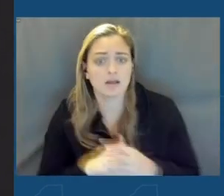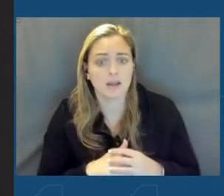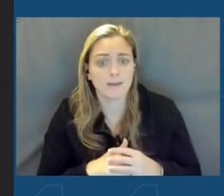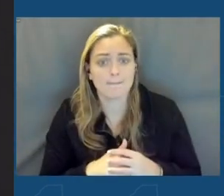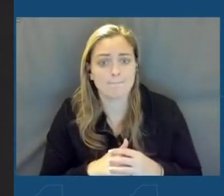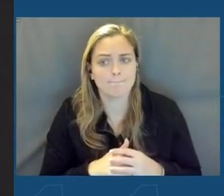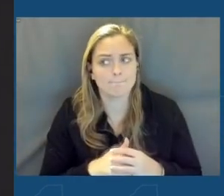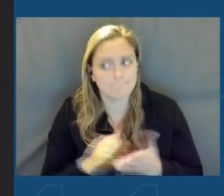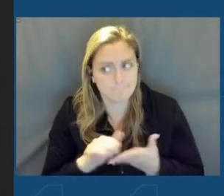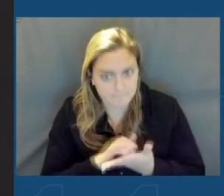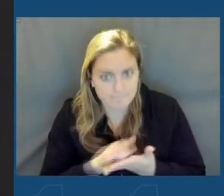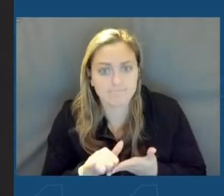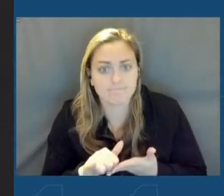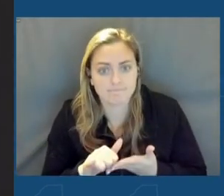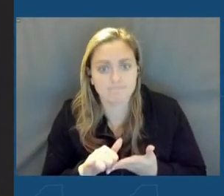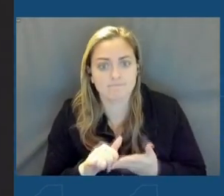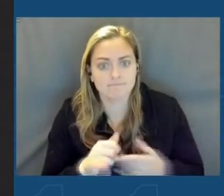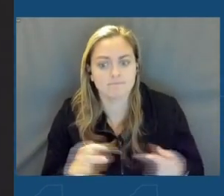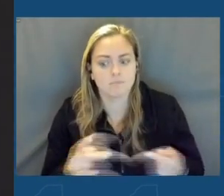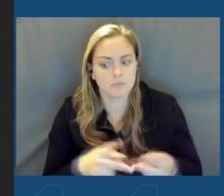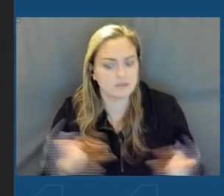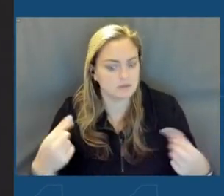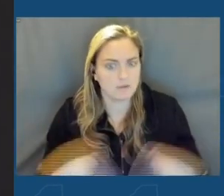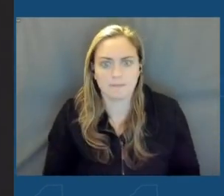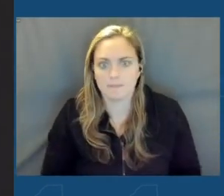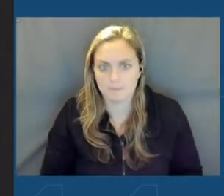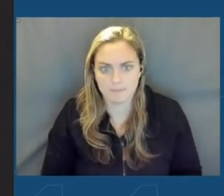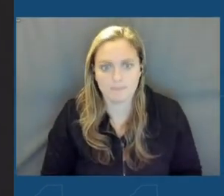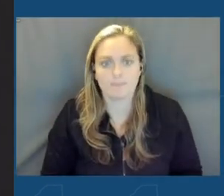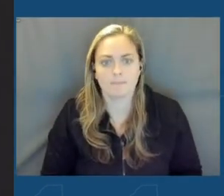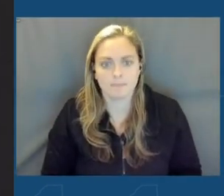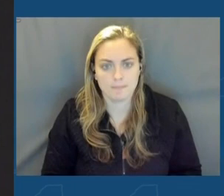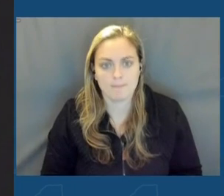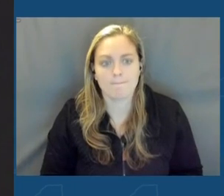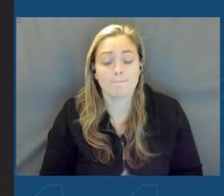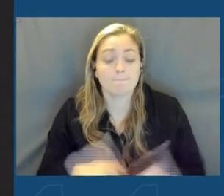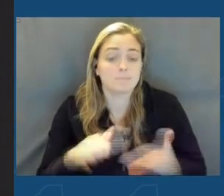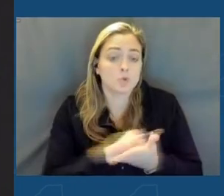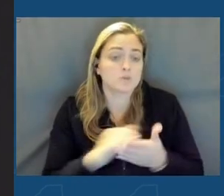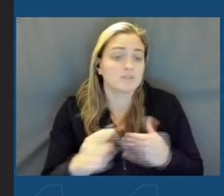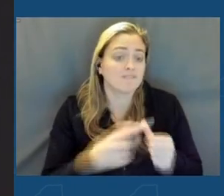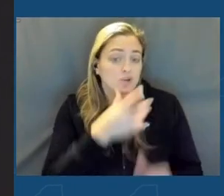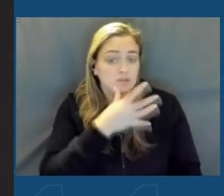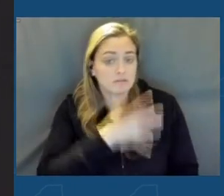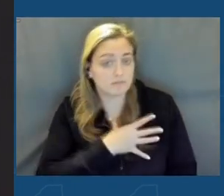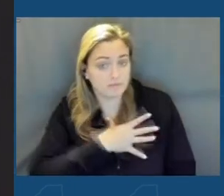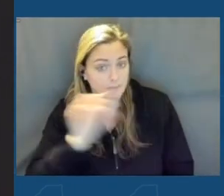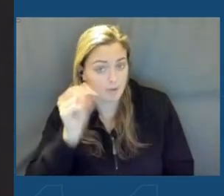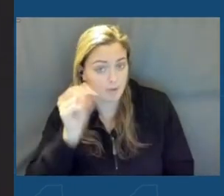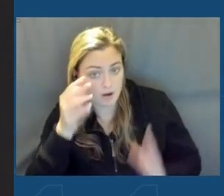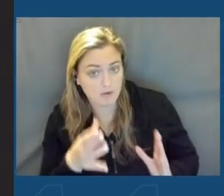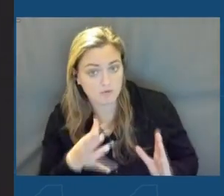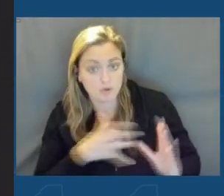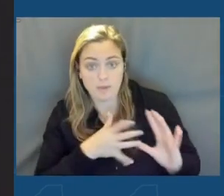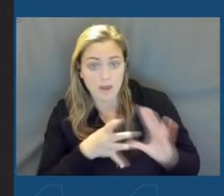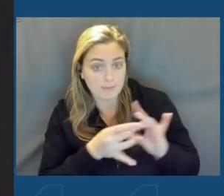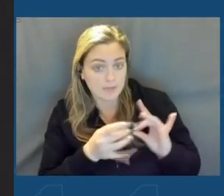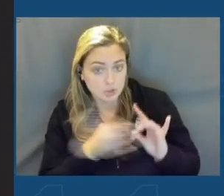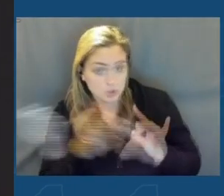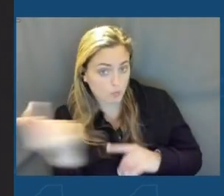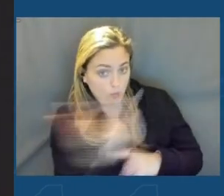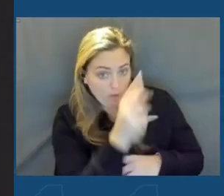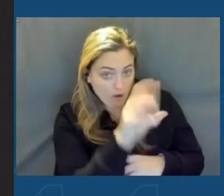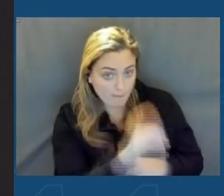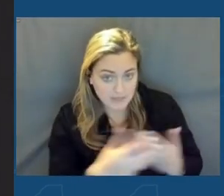that New York is the place to be. And as New York's first woman governor, here's my message to all